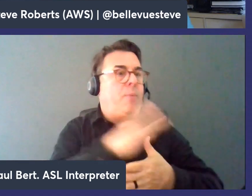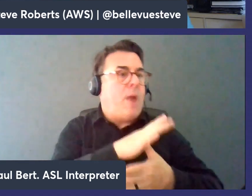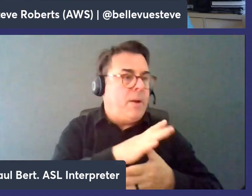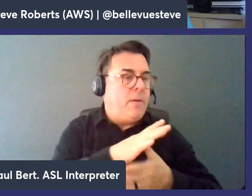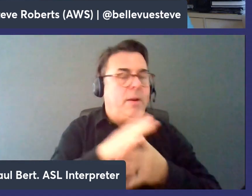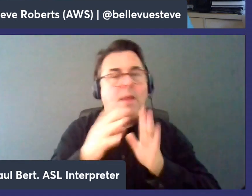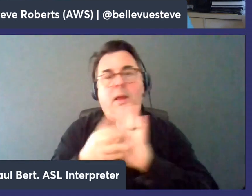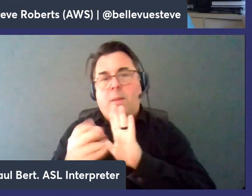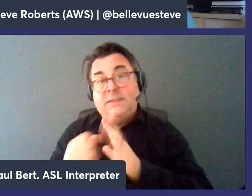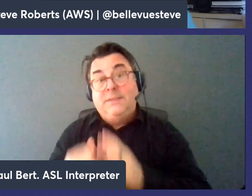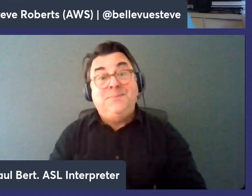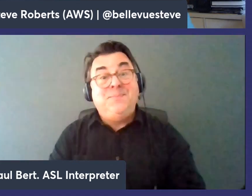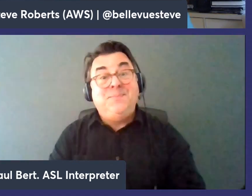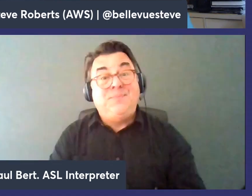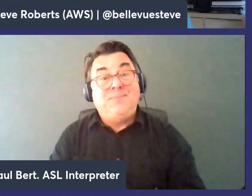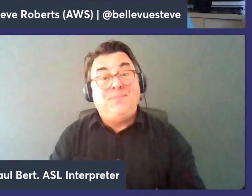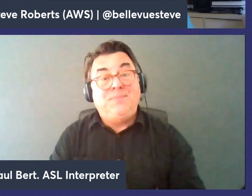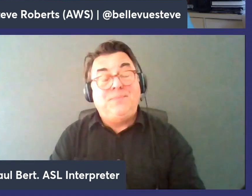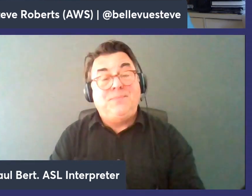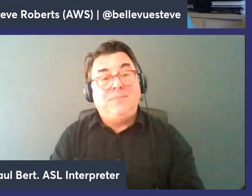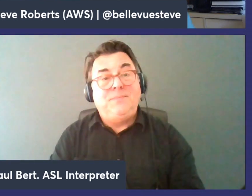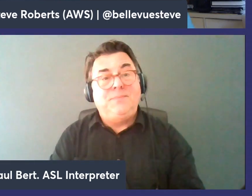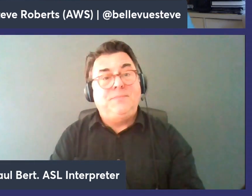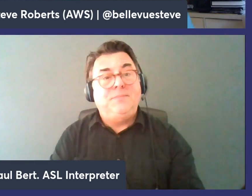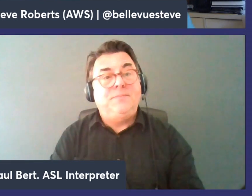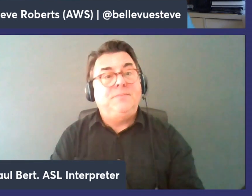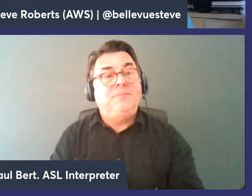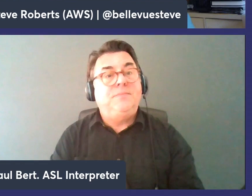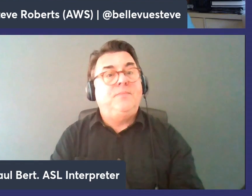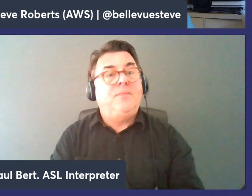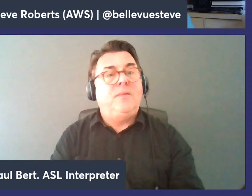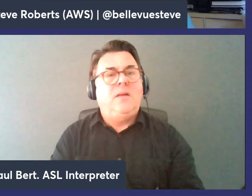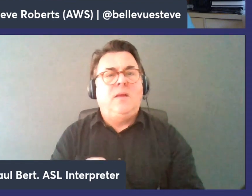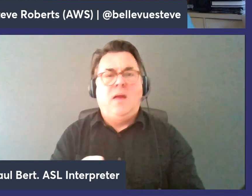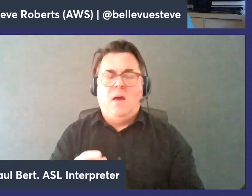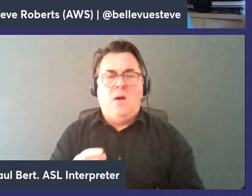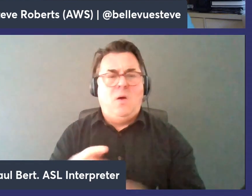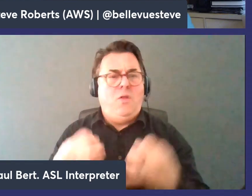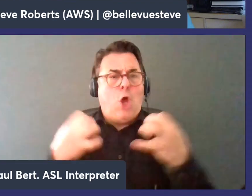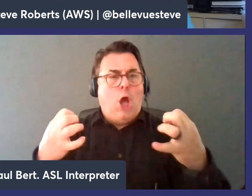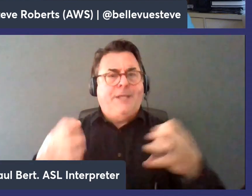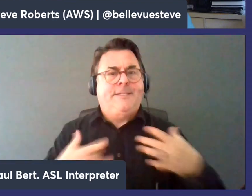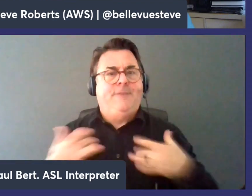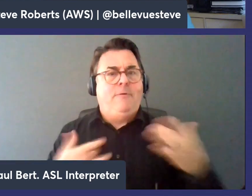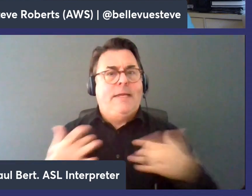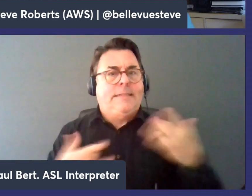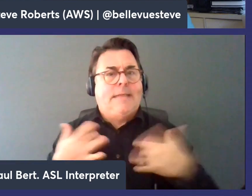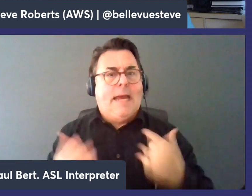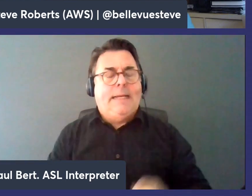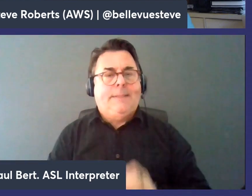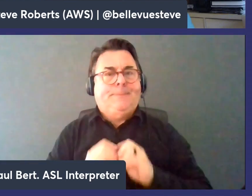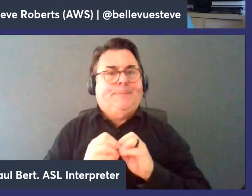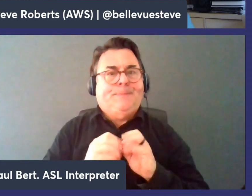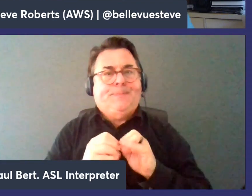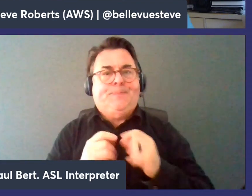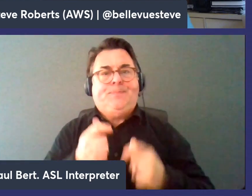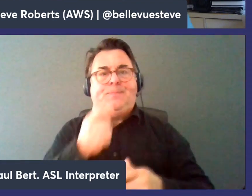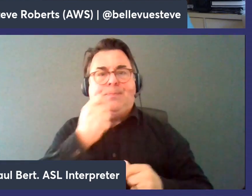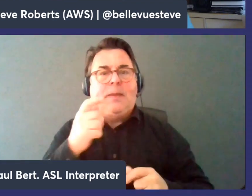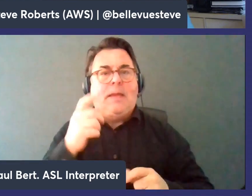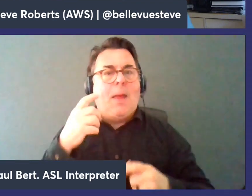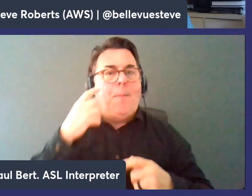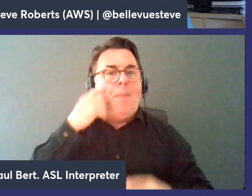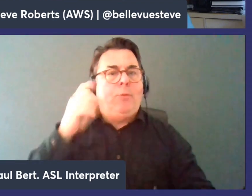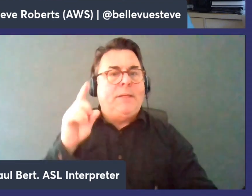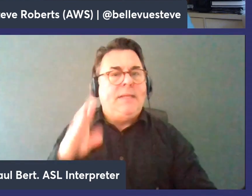you've uh you've hit a nerve with the audience i think the audience is very very interested in memory db